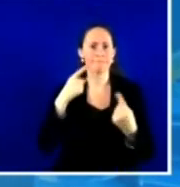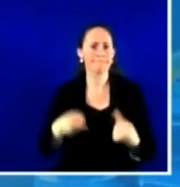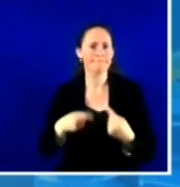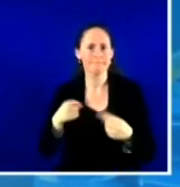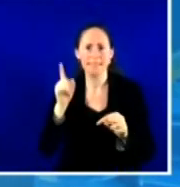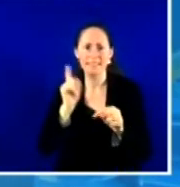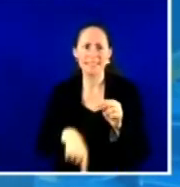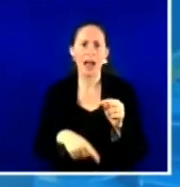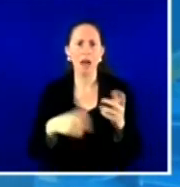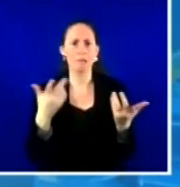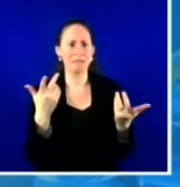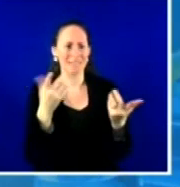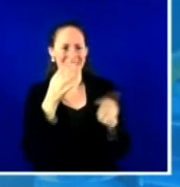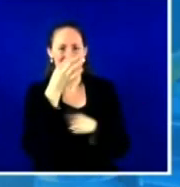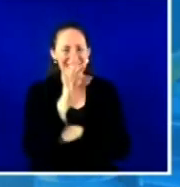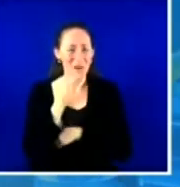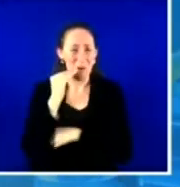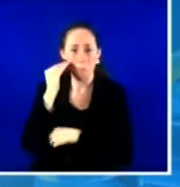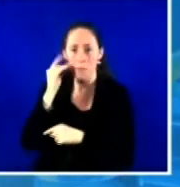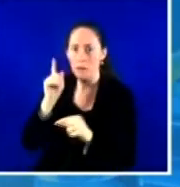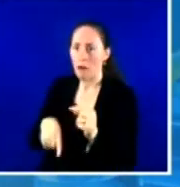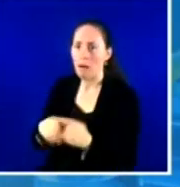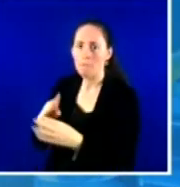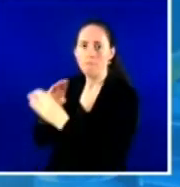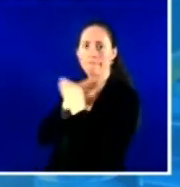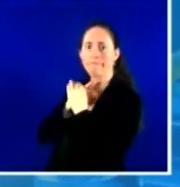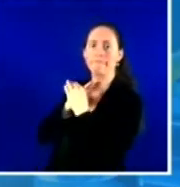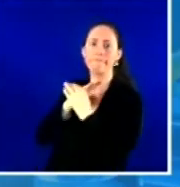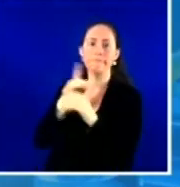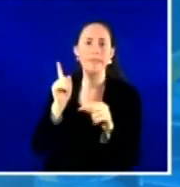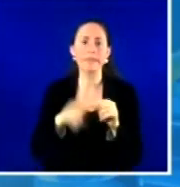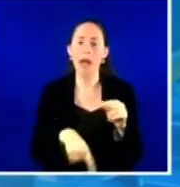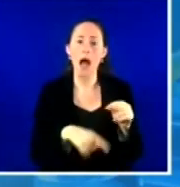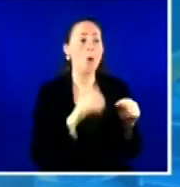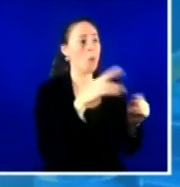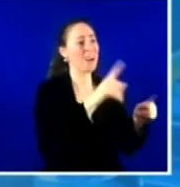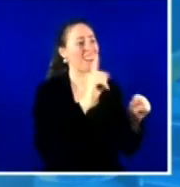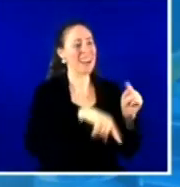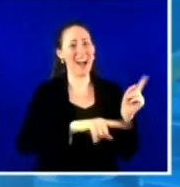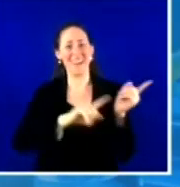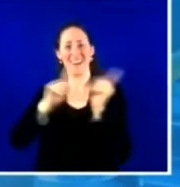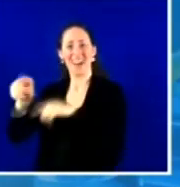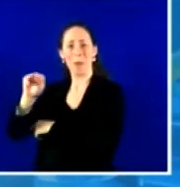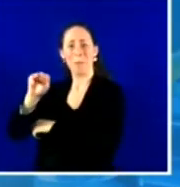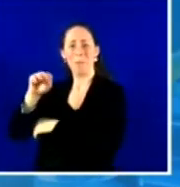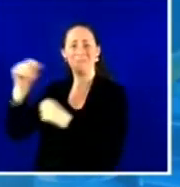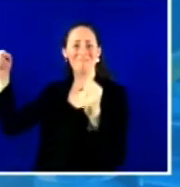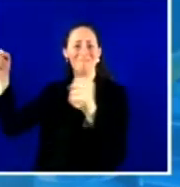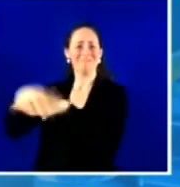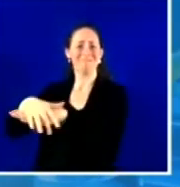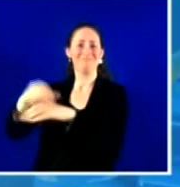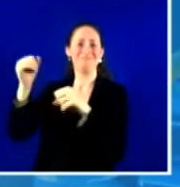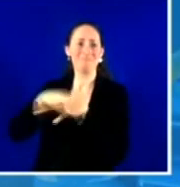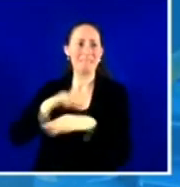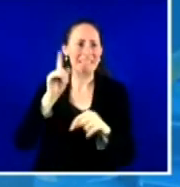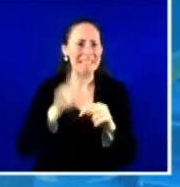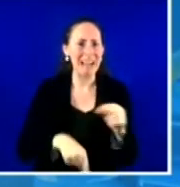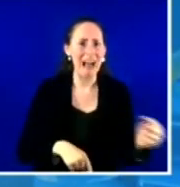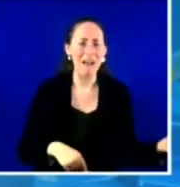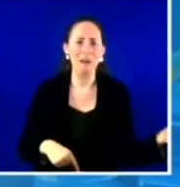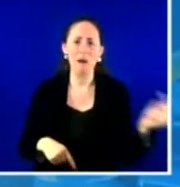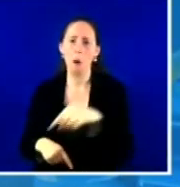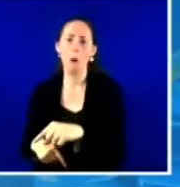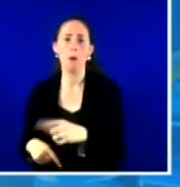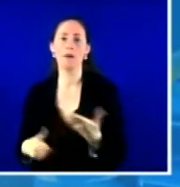or at the mass vaccination sites. And it was especially helpful for those who are hesitant to get vaccinated. And most